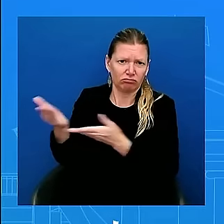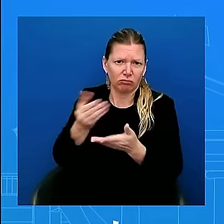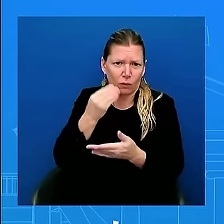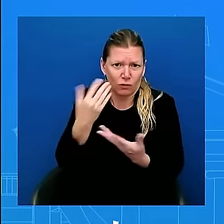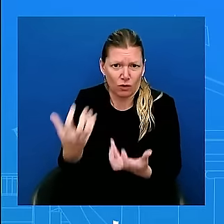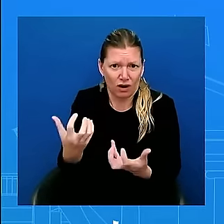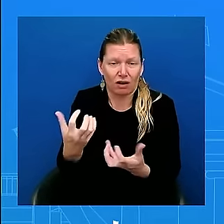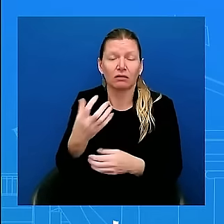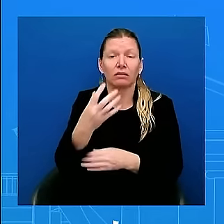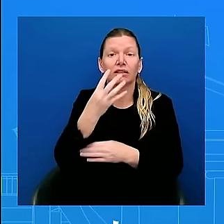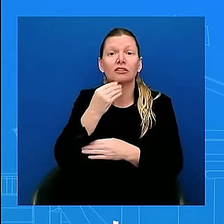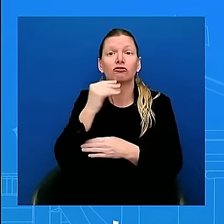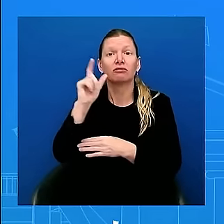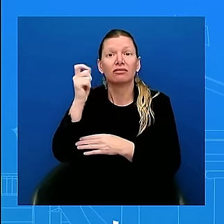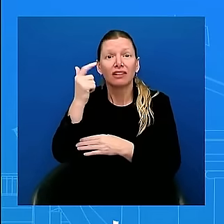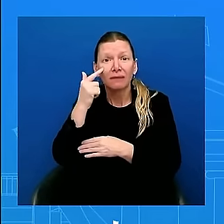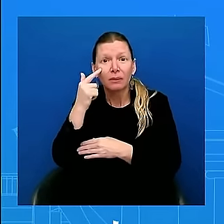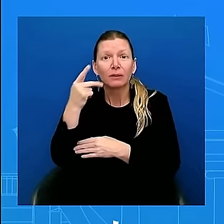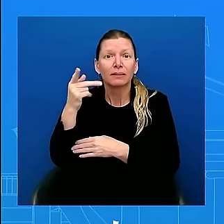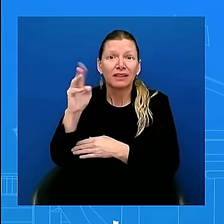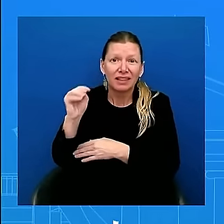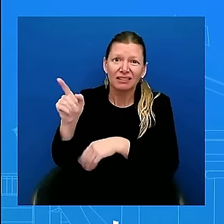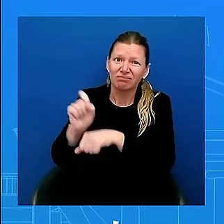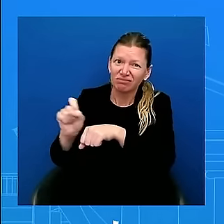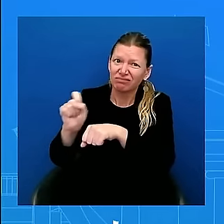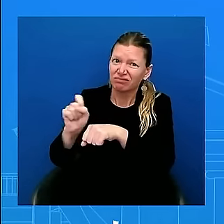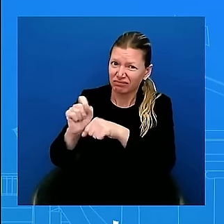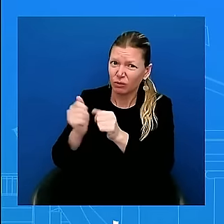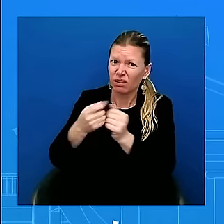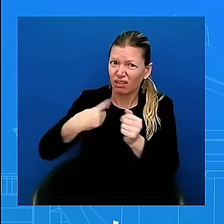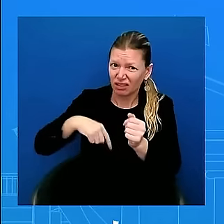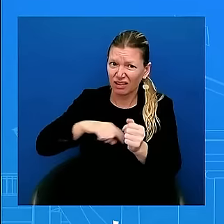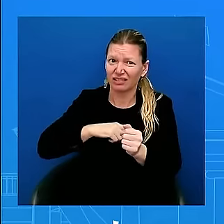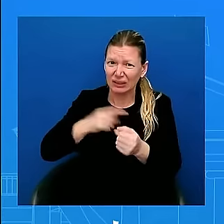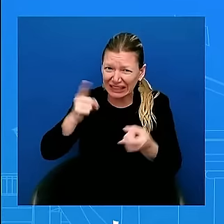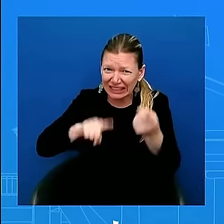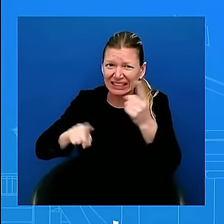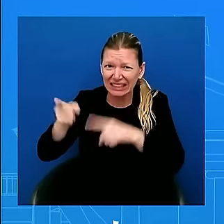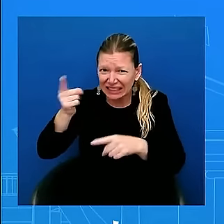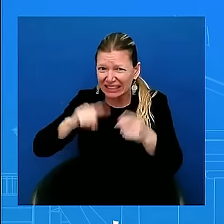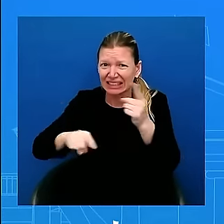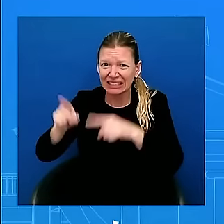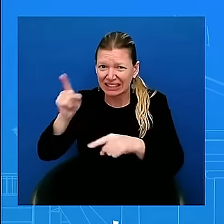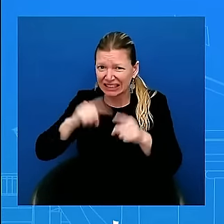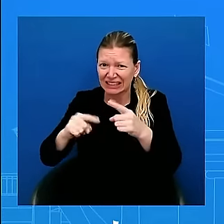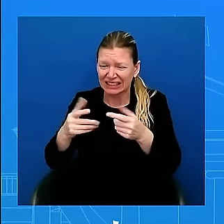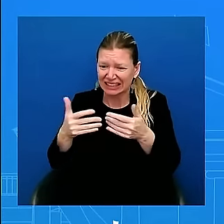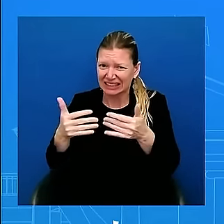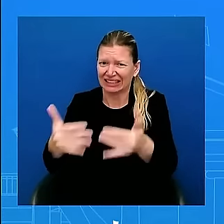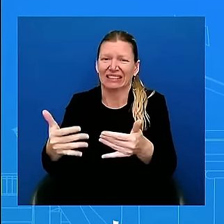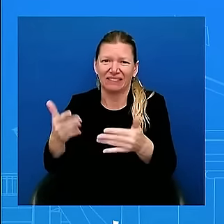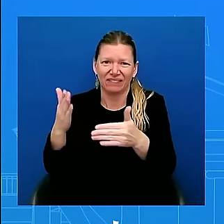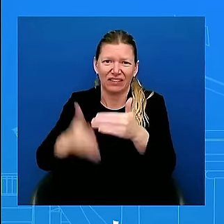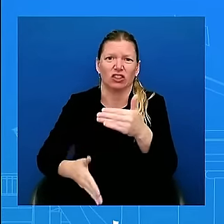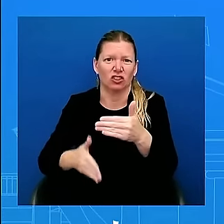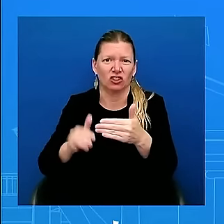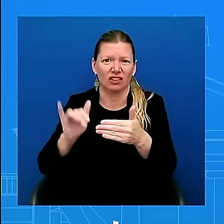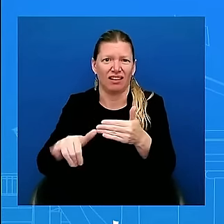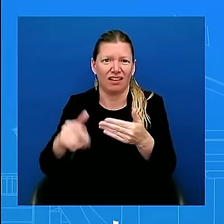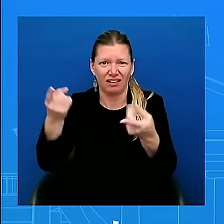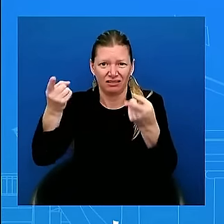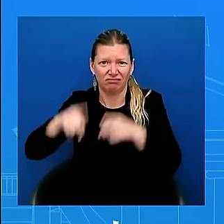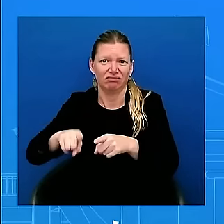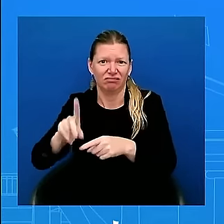deal over the finish line. That said, as I mentioned at the top, there's still some gaps that remain, and we're going to be talking to the Prime Minister today about